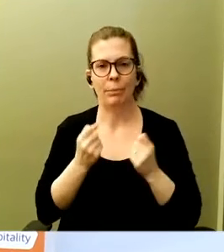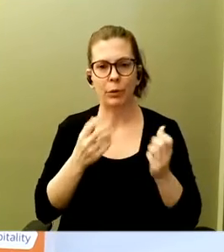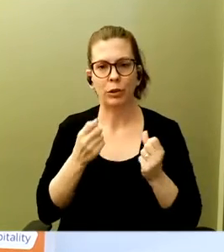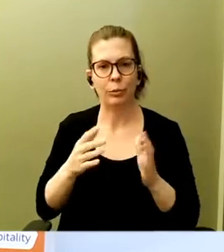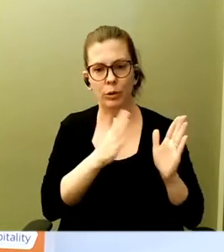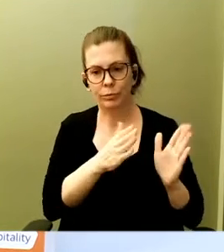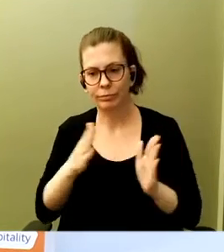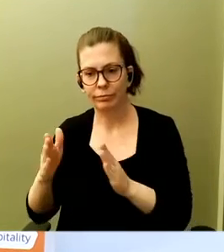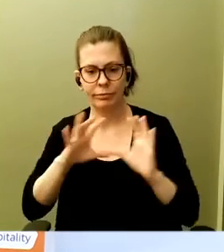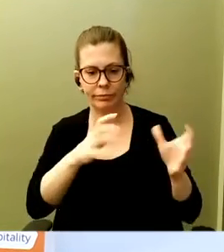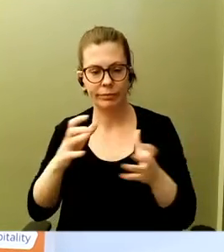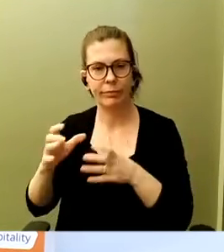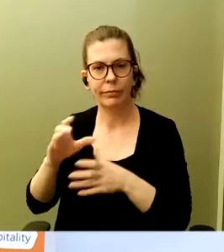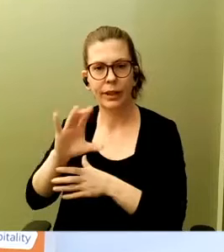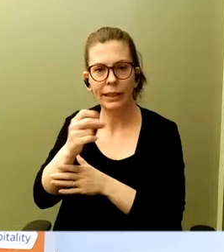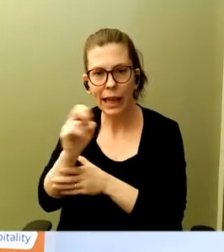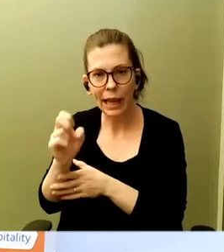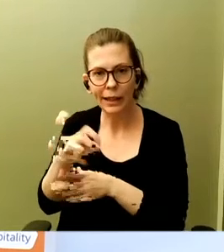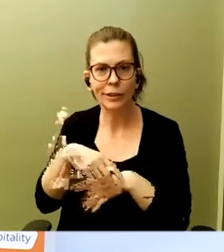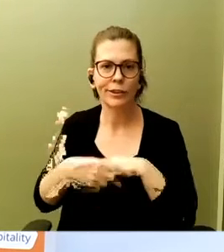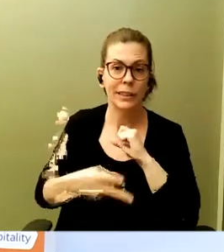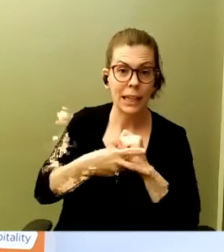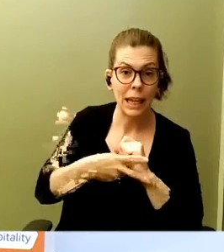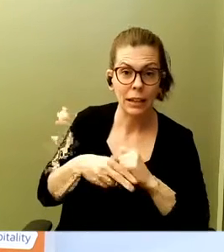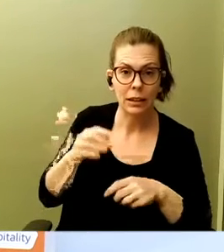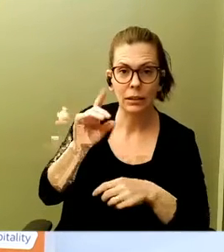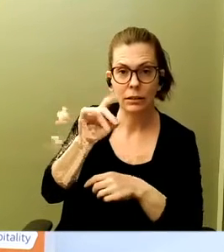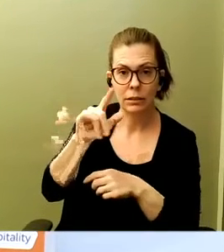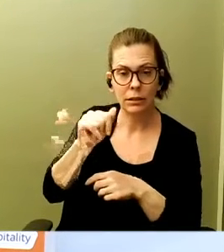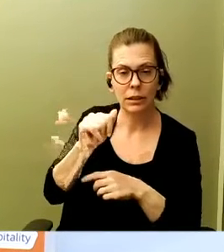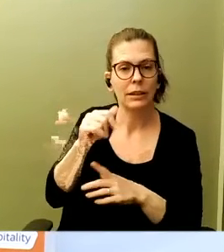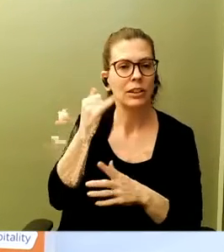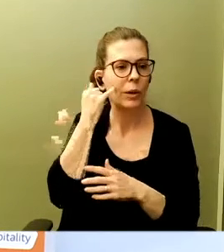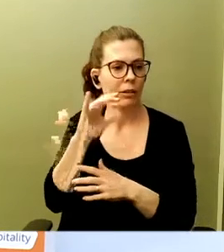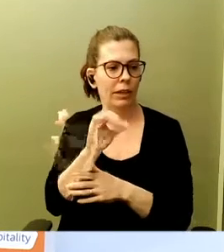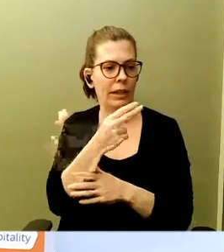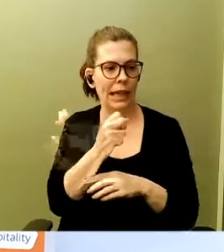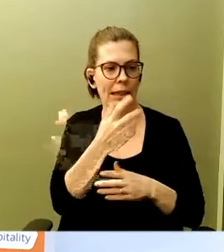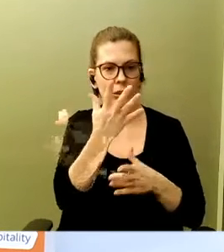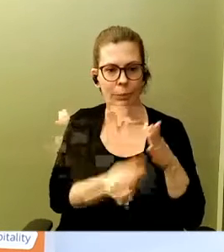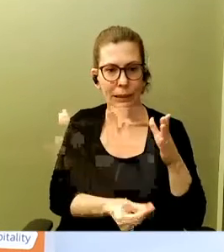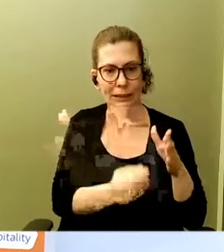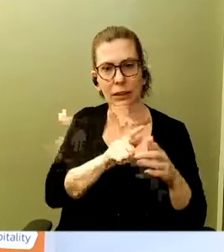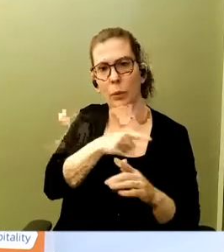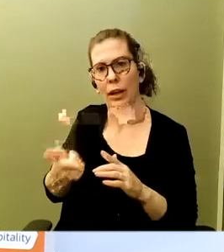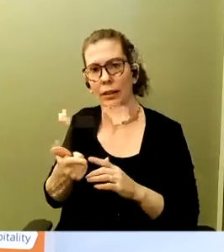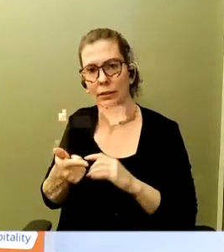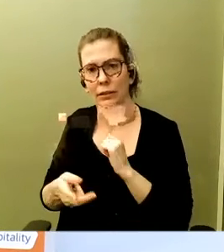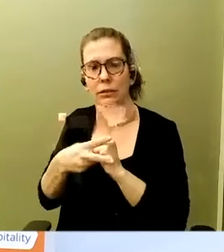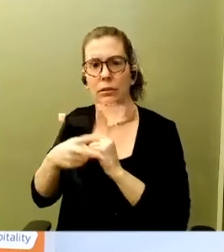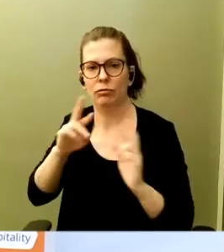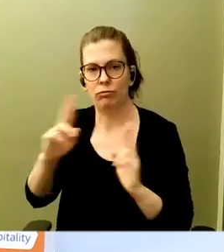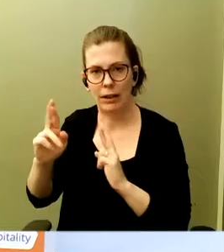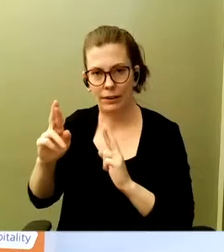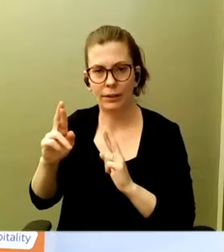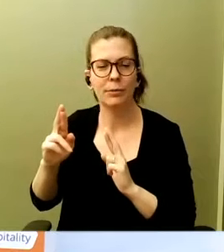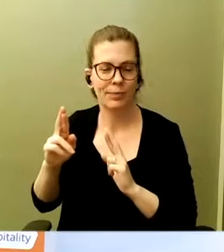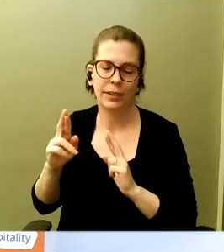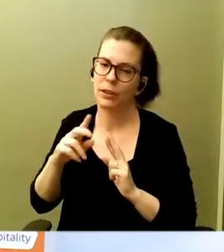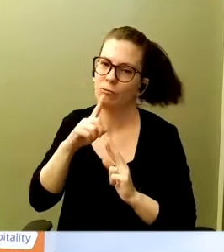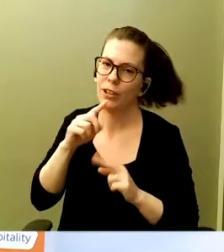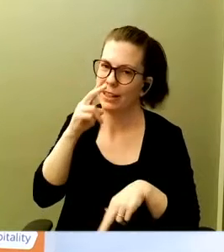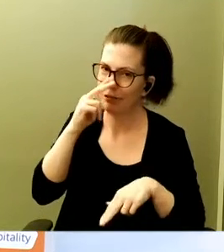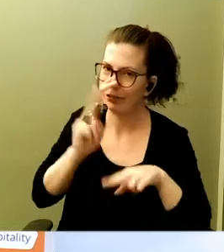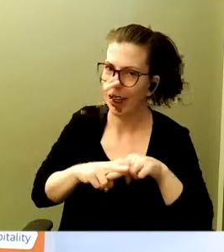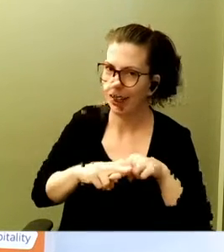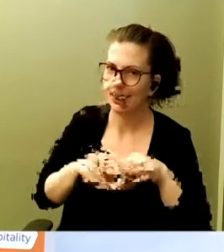and data stores so that they can, if there's a cache miss, they go to the next one. And anyway, so it's a very fun industry from a scale